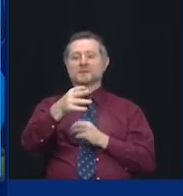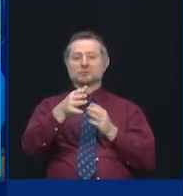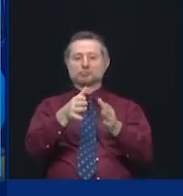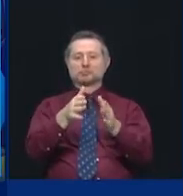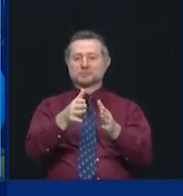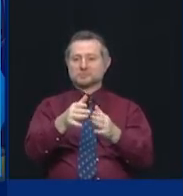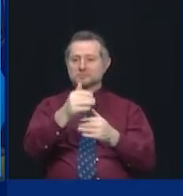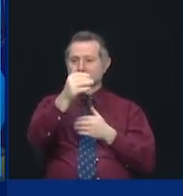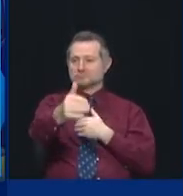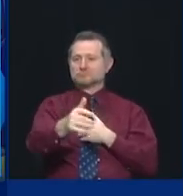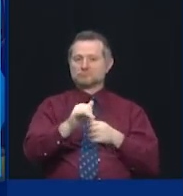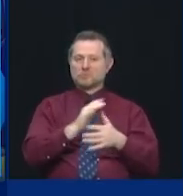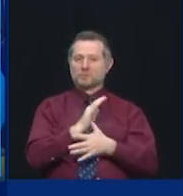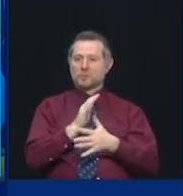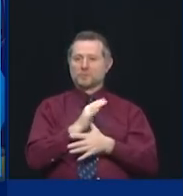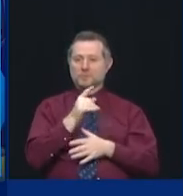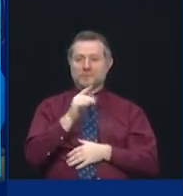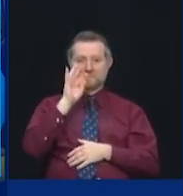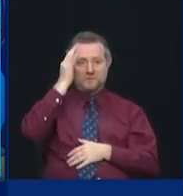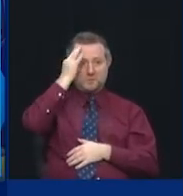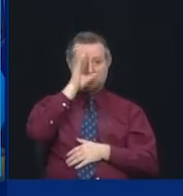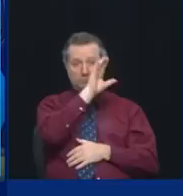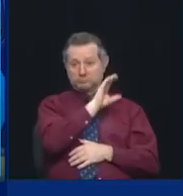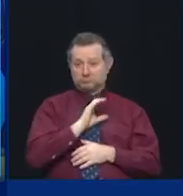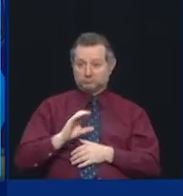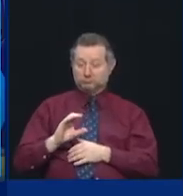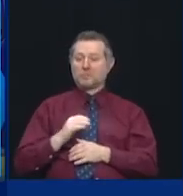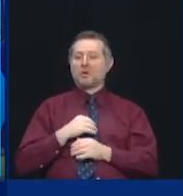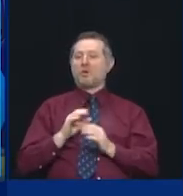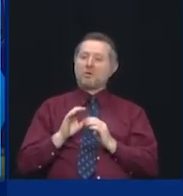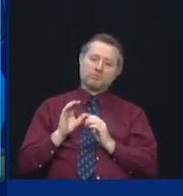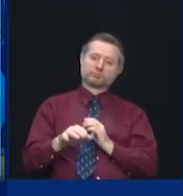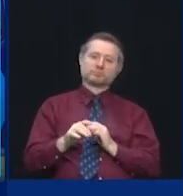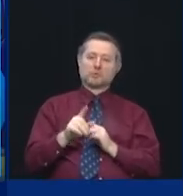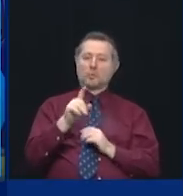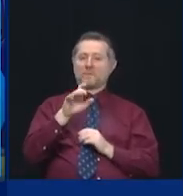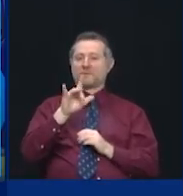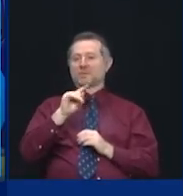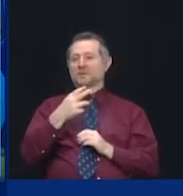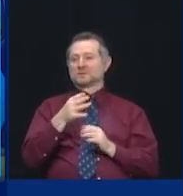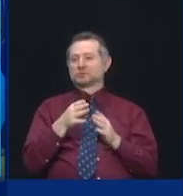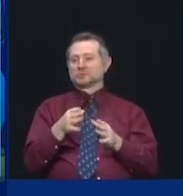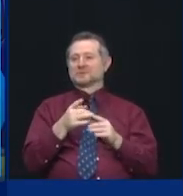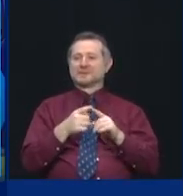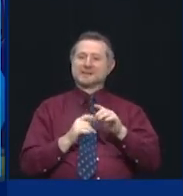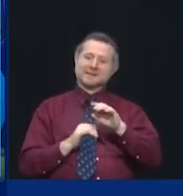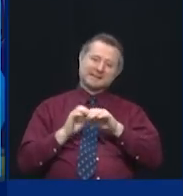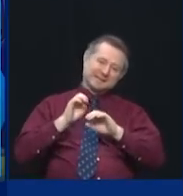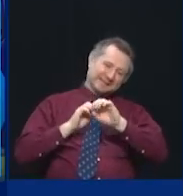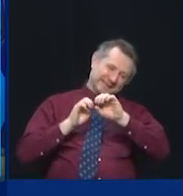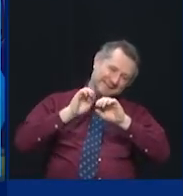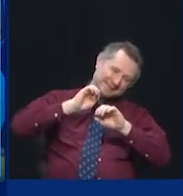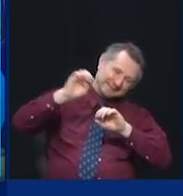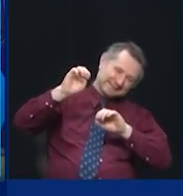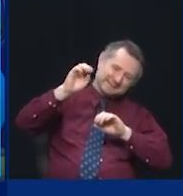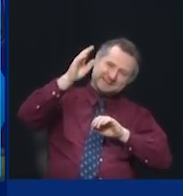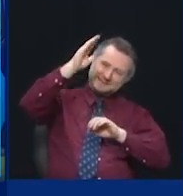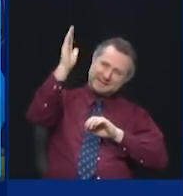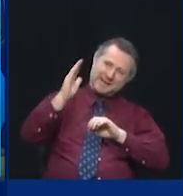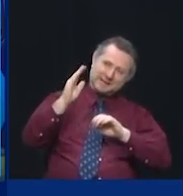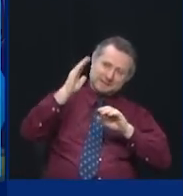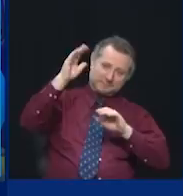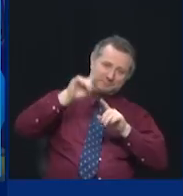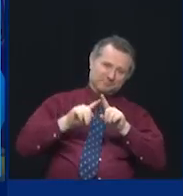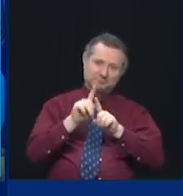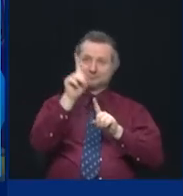funding. Open up 125th Street and that entire east side corridor, and we've seen what the 2nd